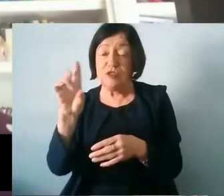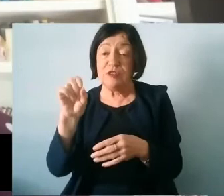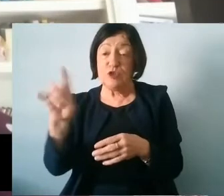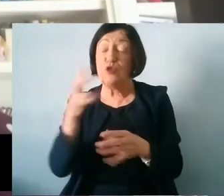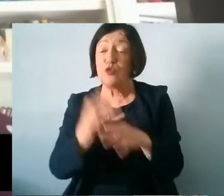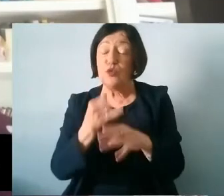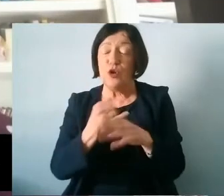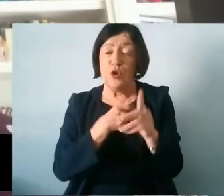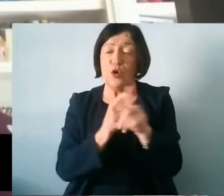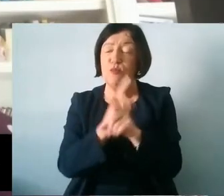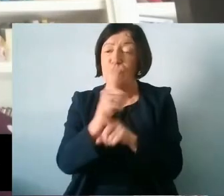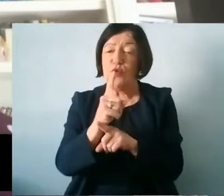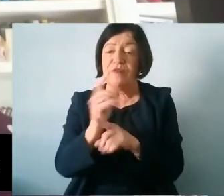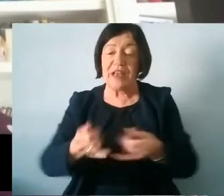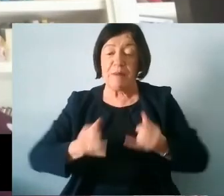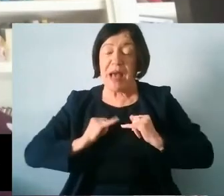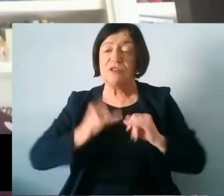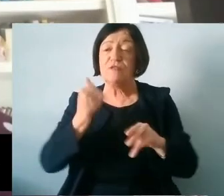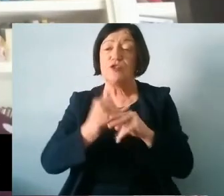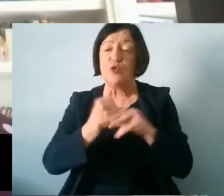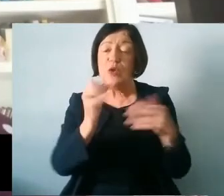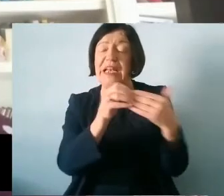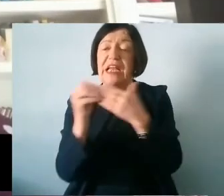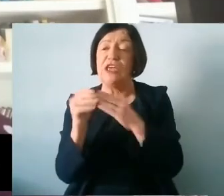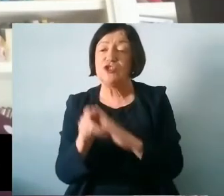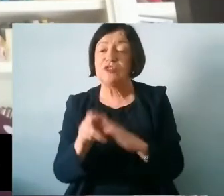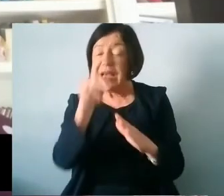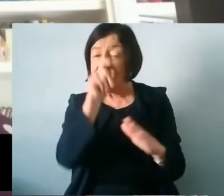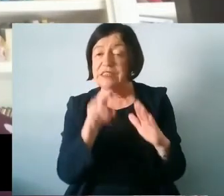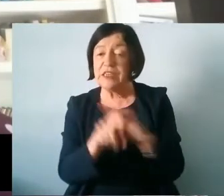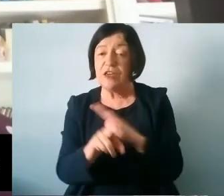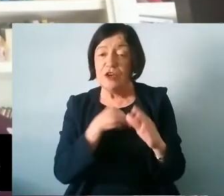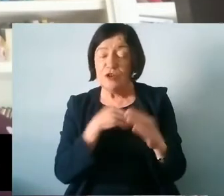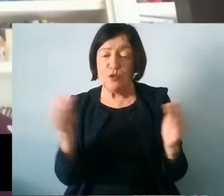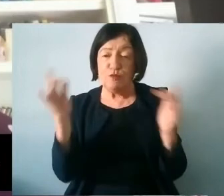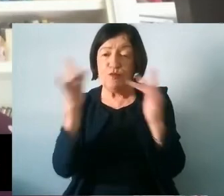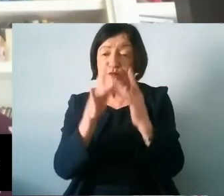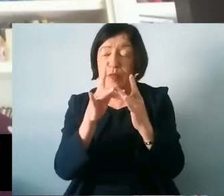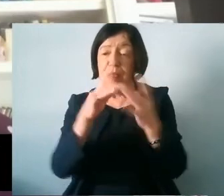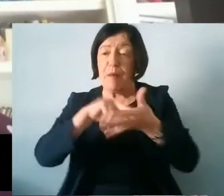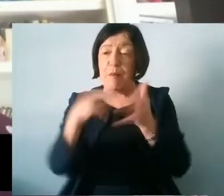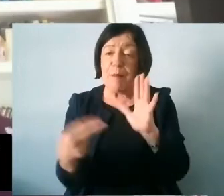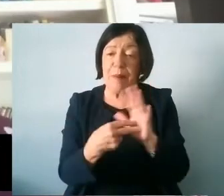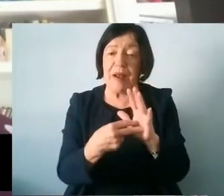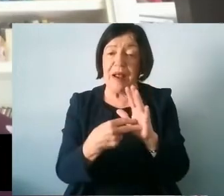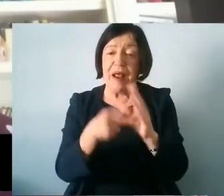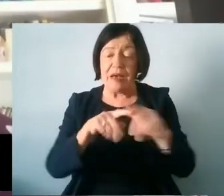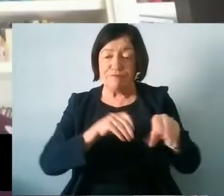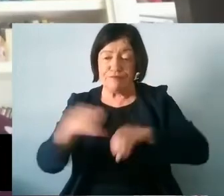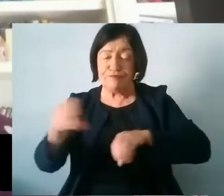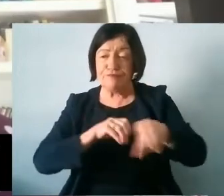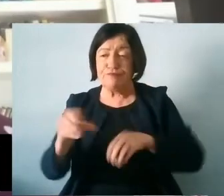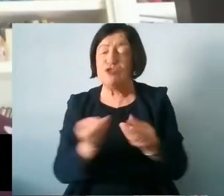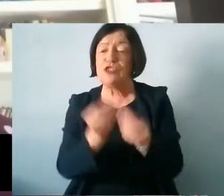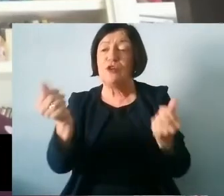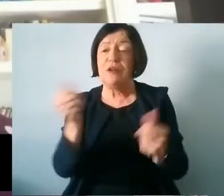improve the capacity of school leaders and teachers to engage, plan and deploy resources to the